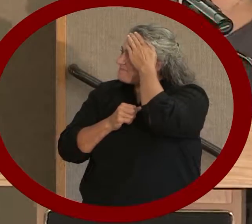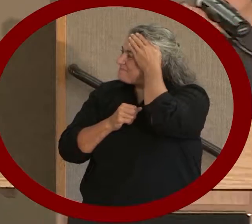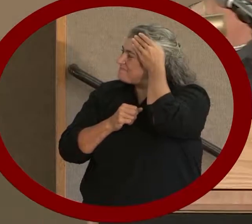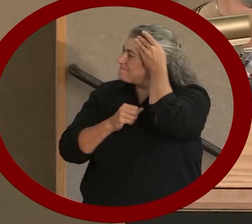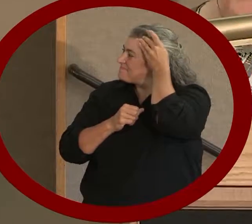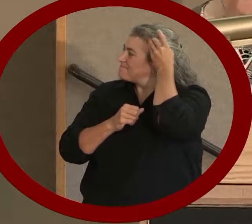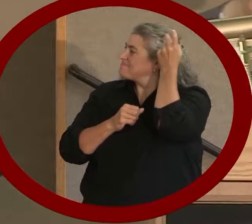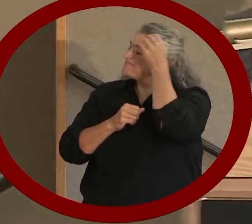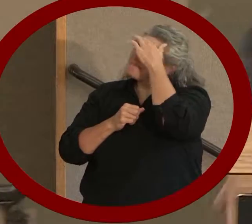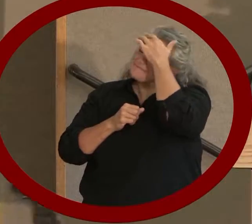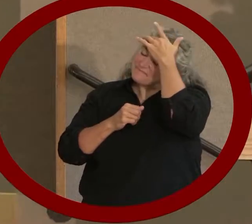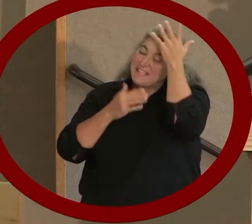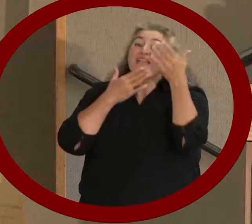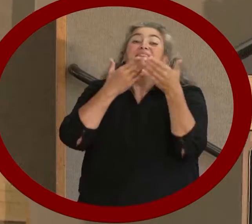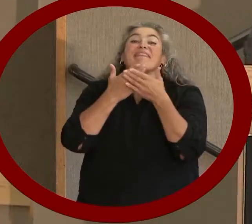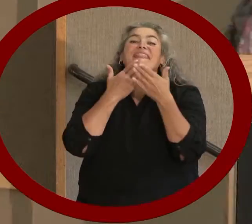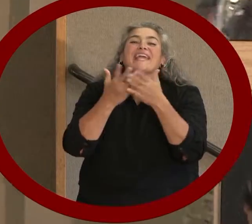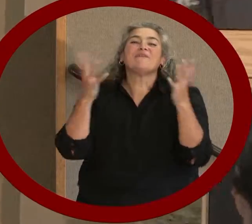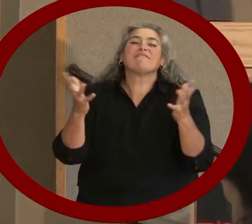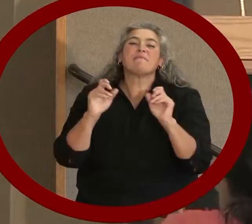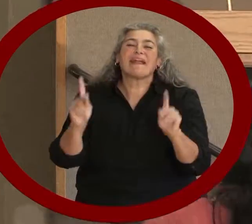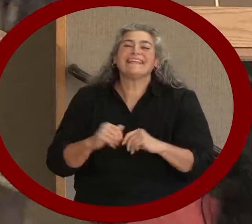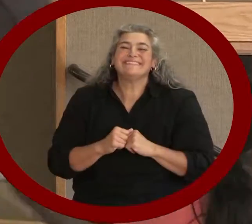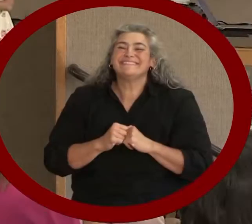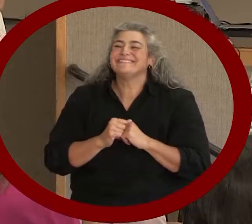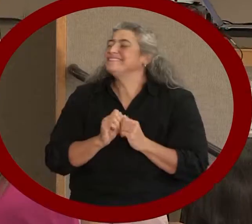appreciate it, too. All right. Thanks so much, everybody.